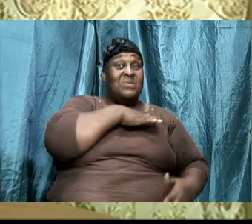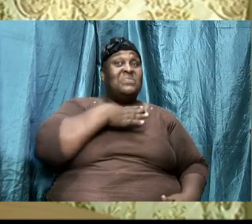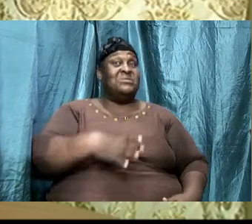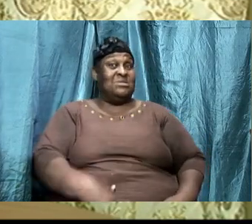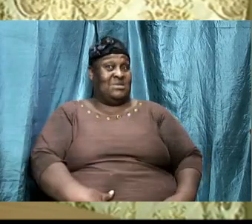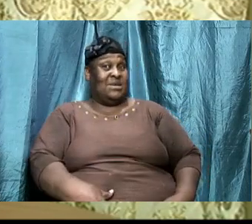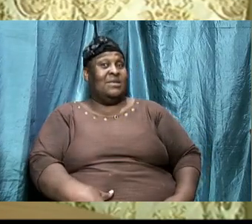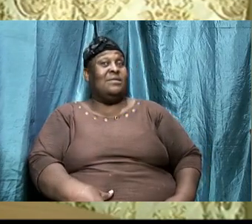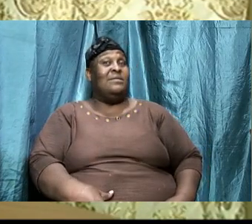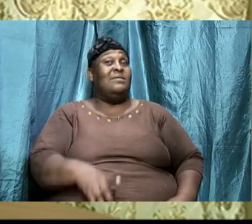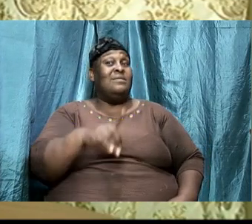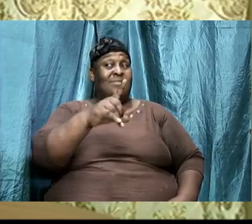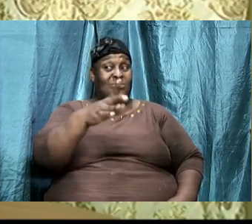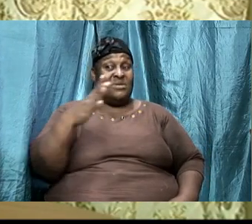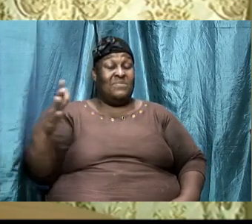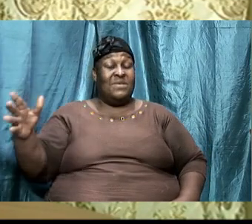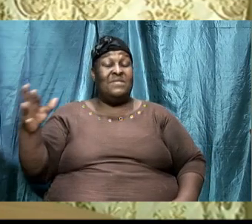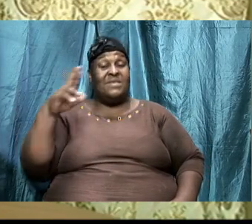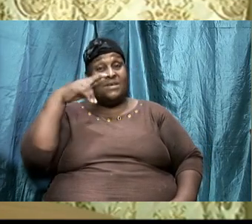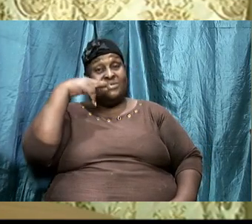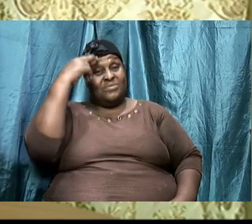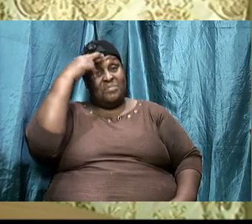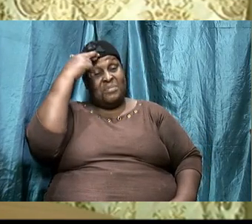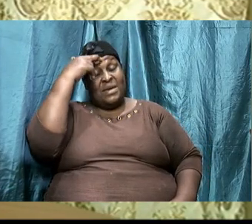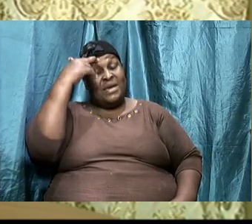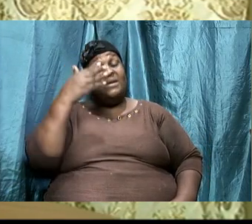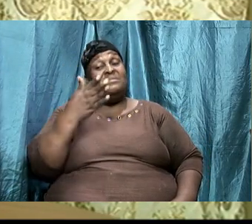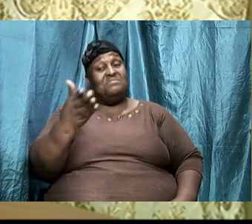one of the things he reminded them